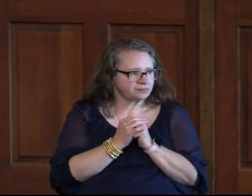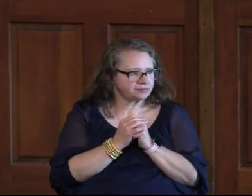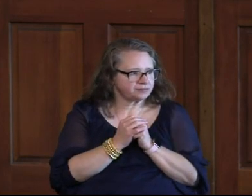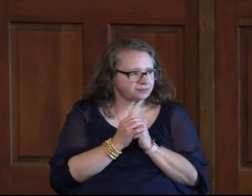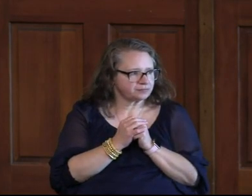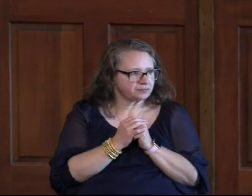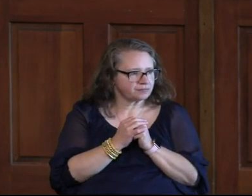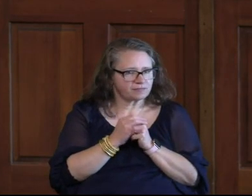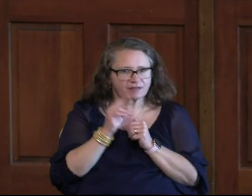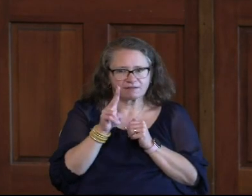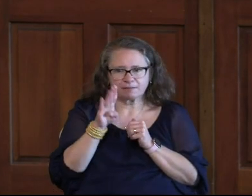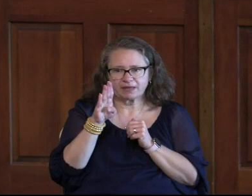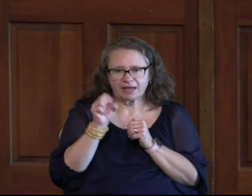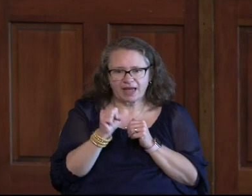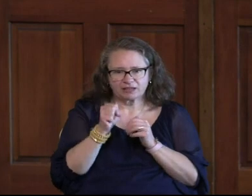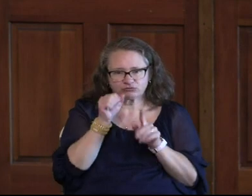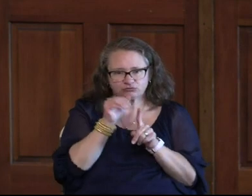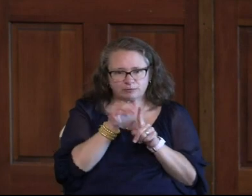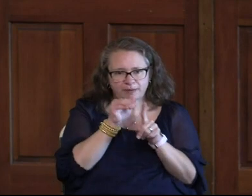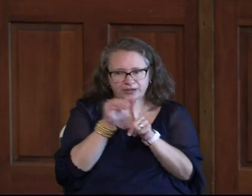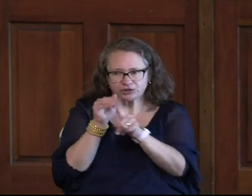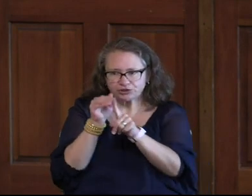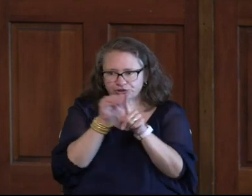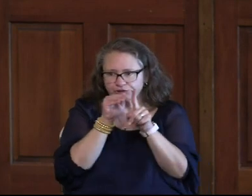You see there's a VBS reminder in there